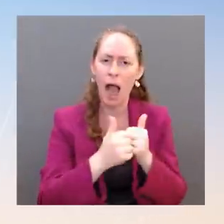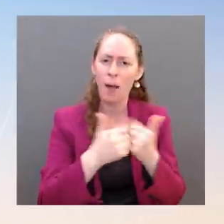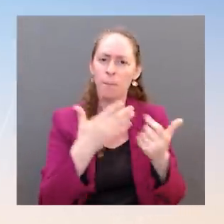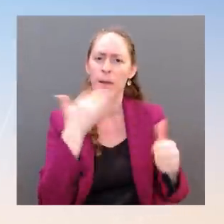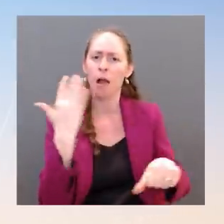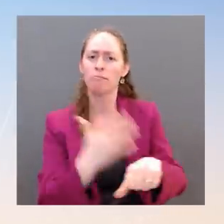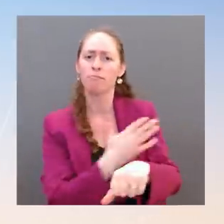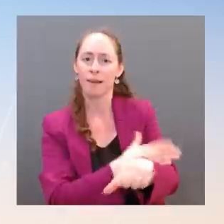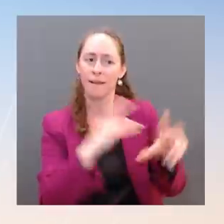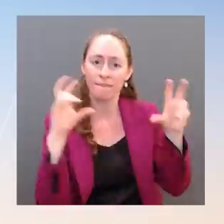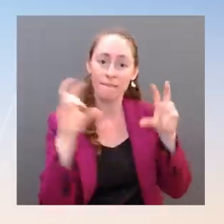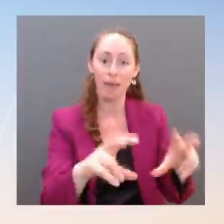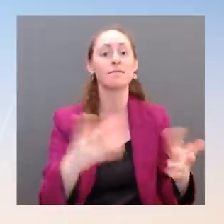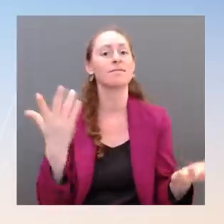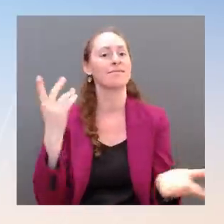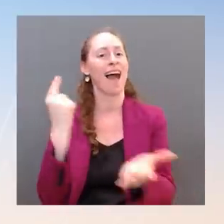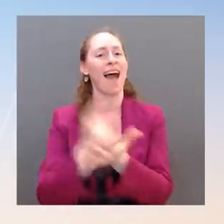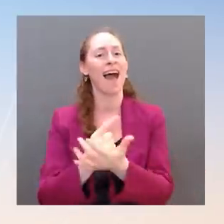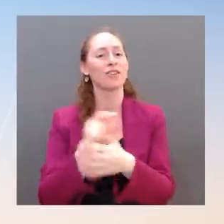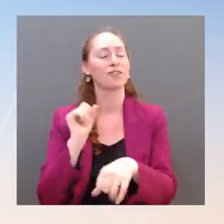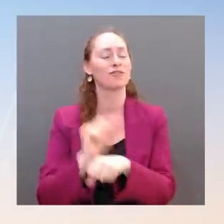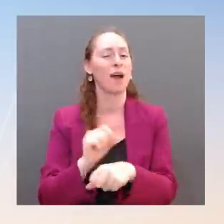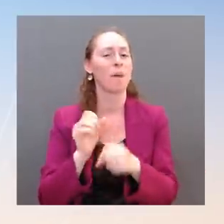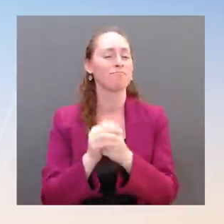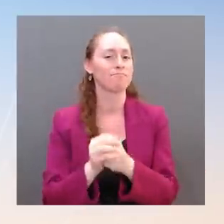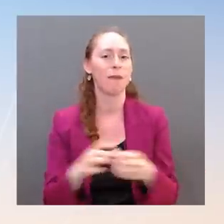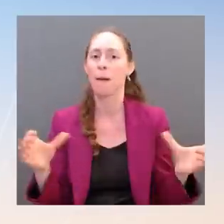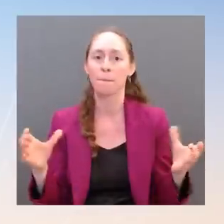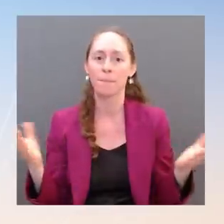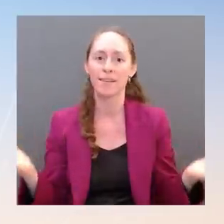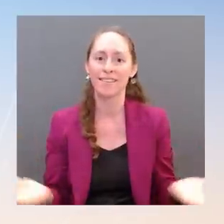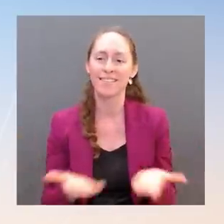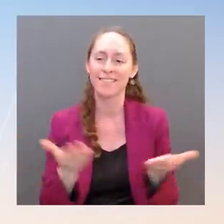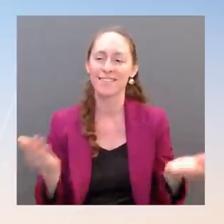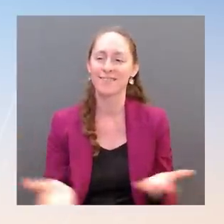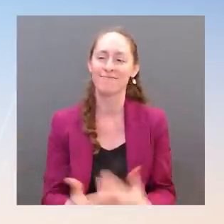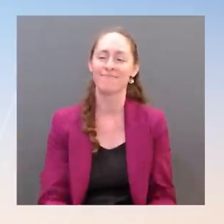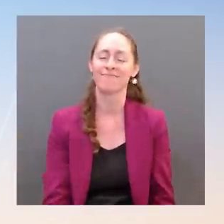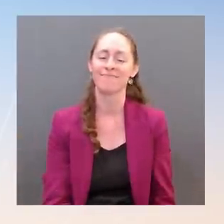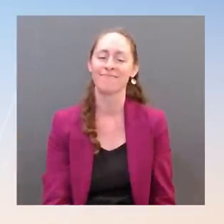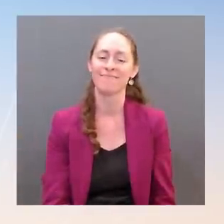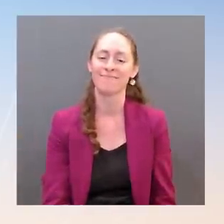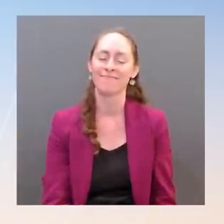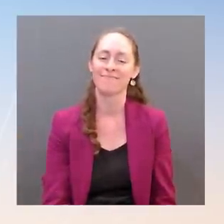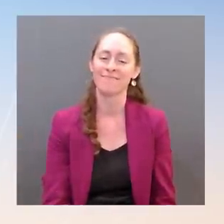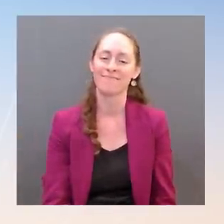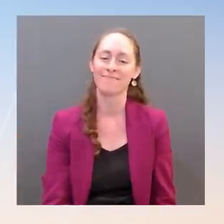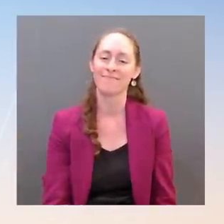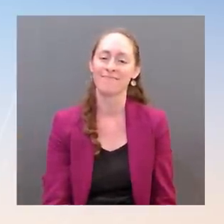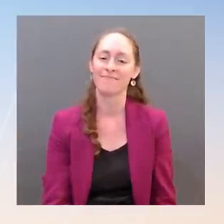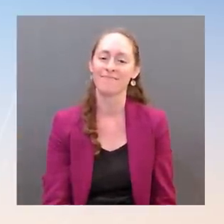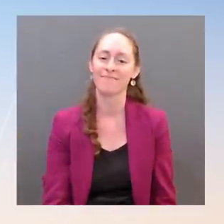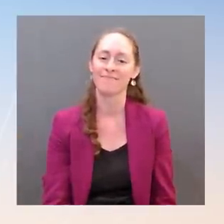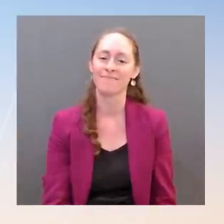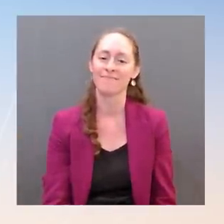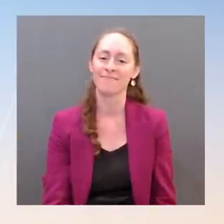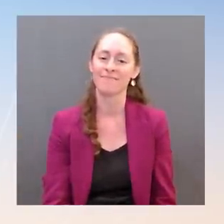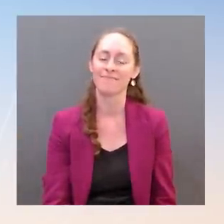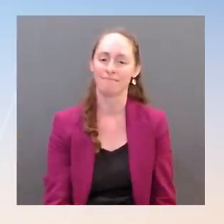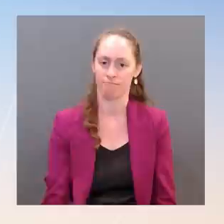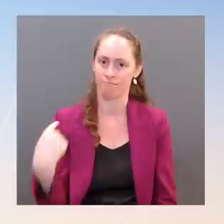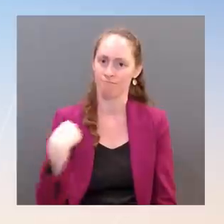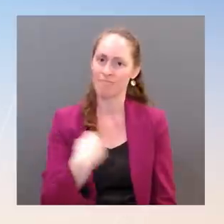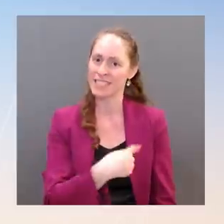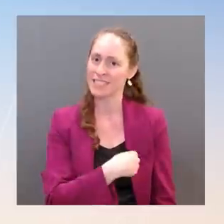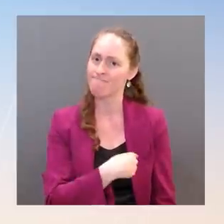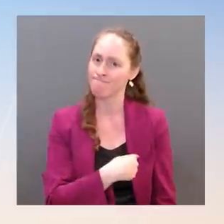us, there is a certain level of integration and a symbiosis in the strategy we are pursuing in Europe and the